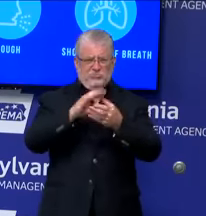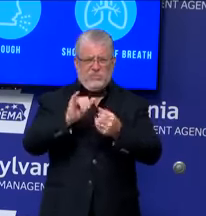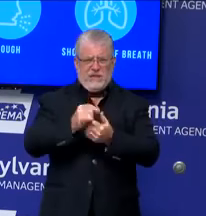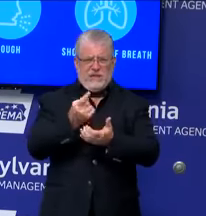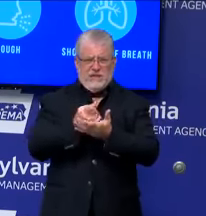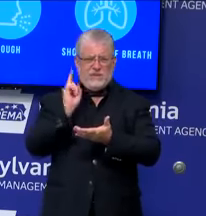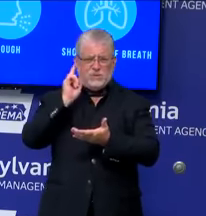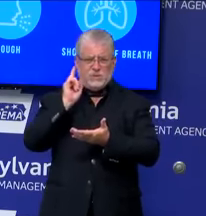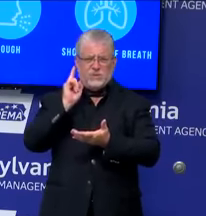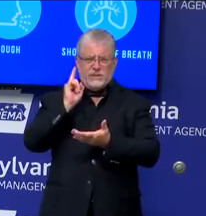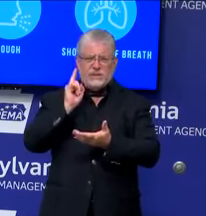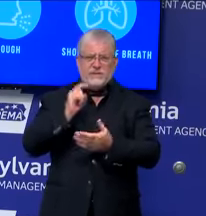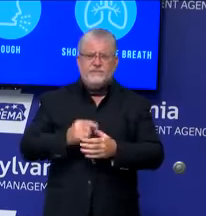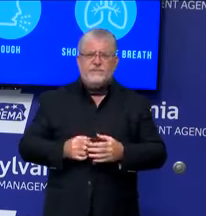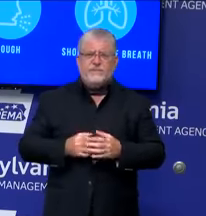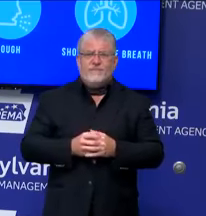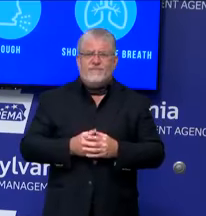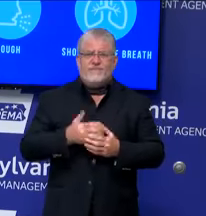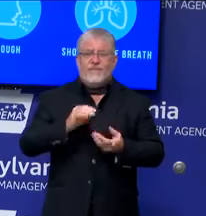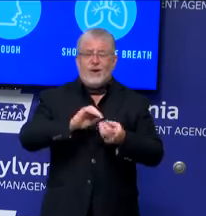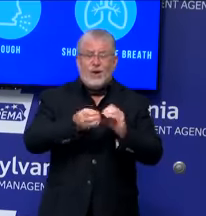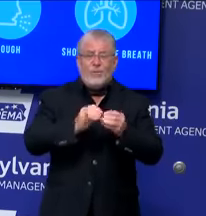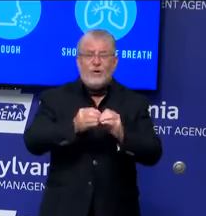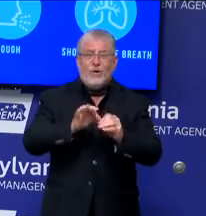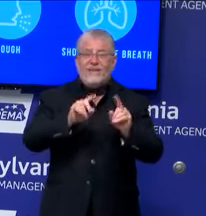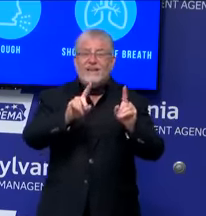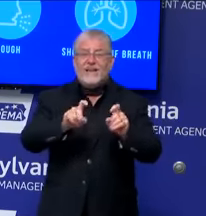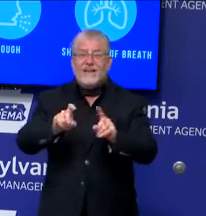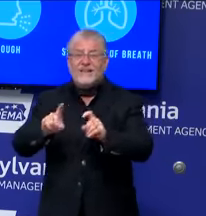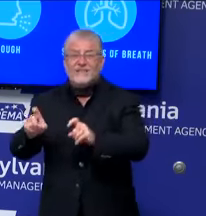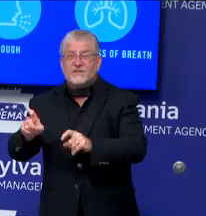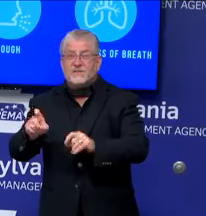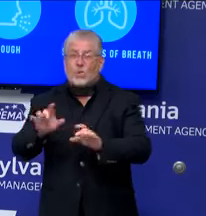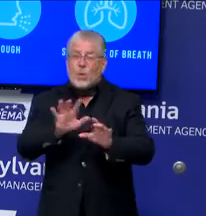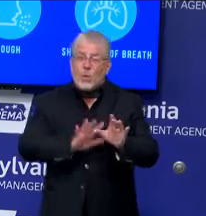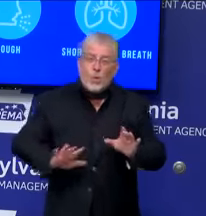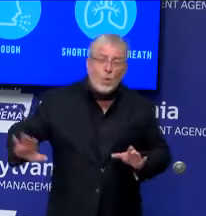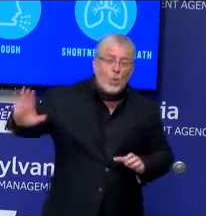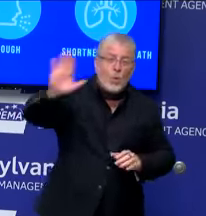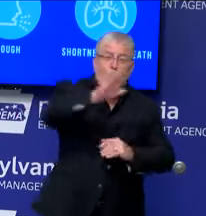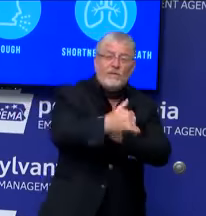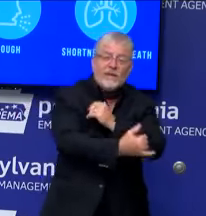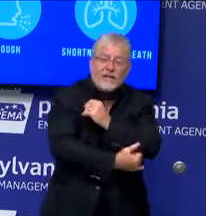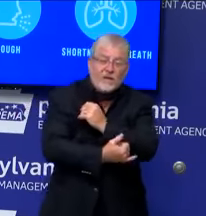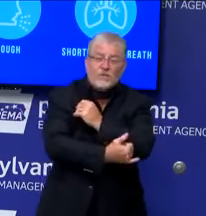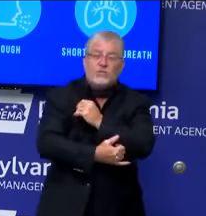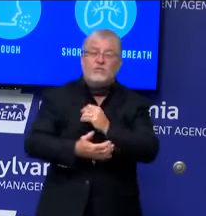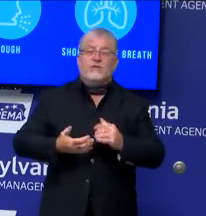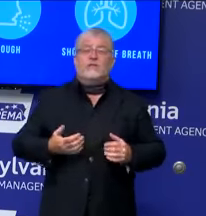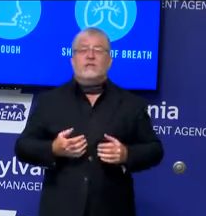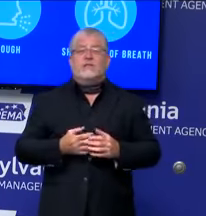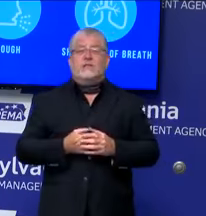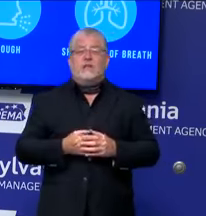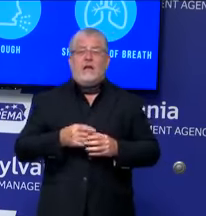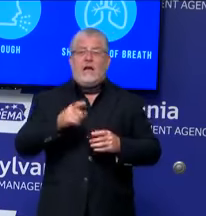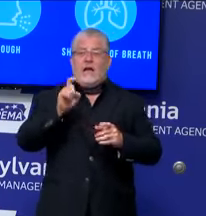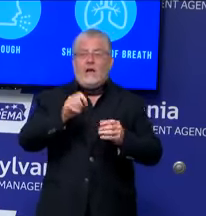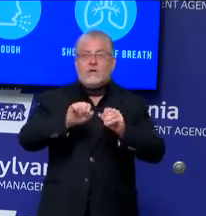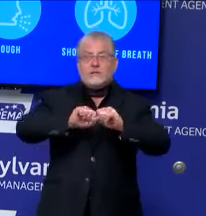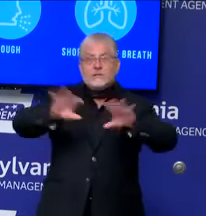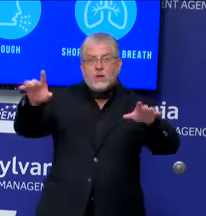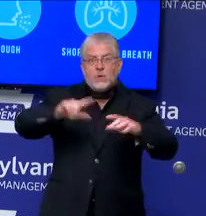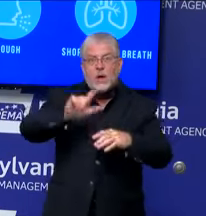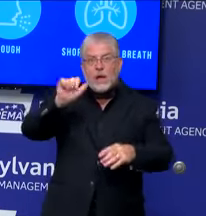amount of tests being generated throughout the country, the national testing companies, LabCorp, Quest, et cetera, have significant waiting